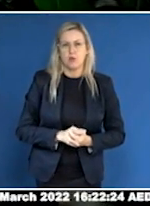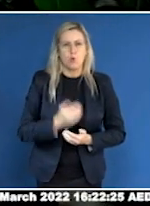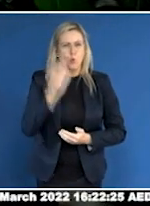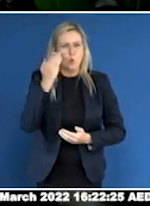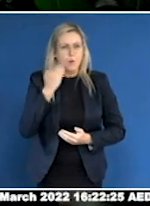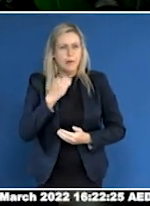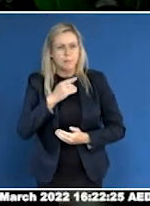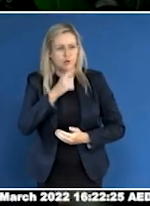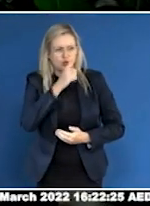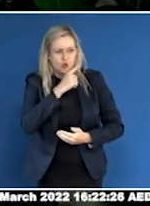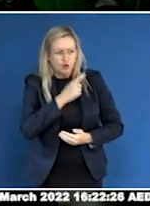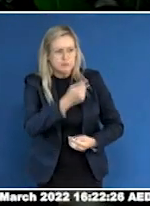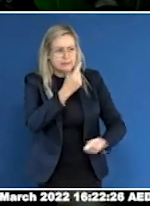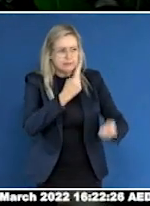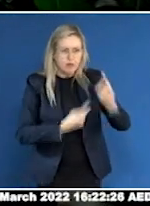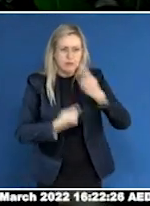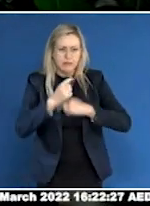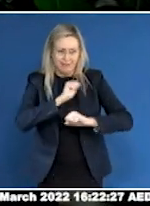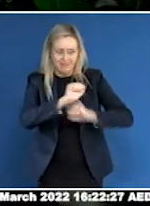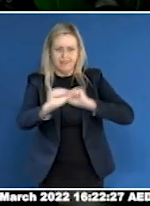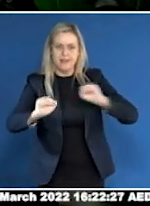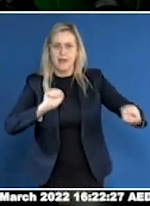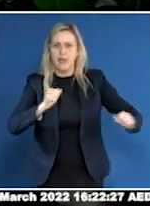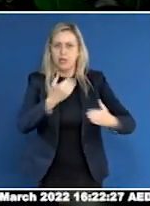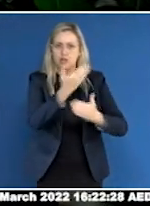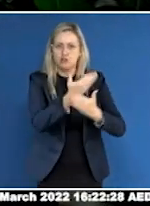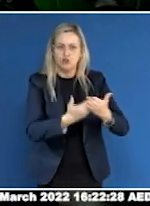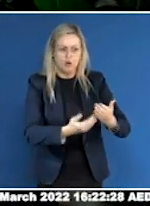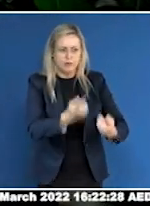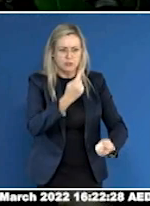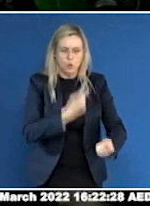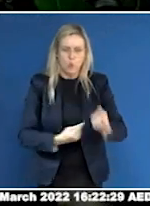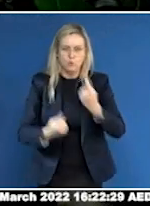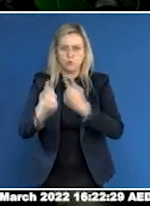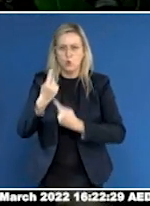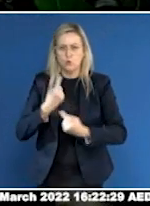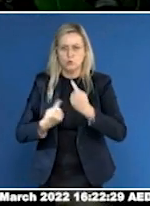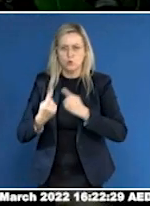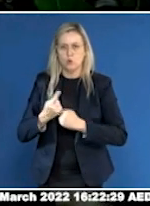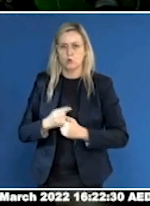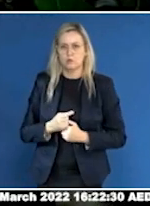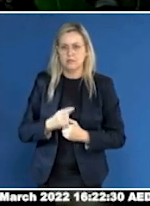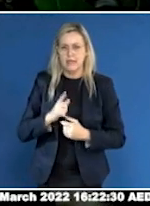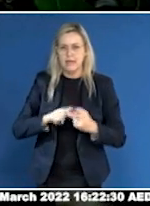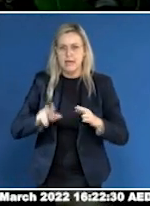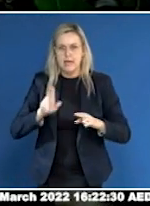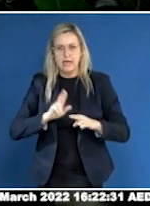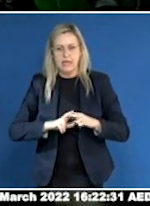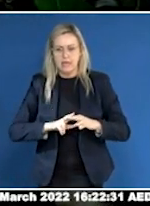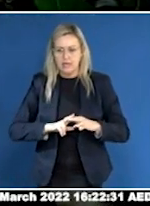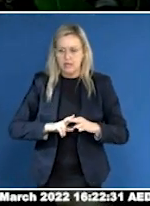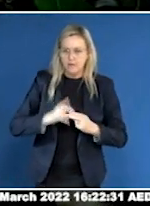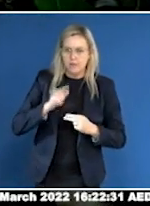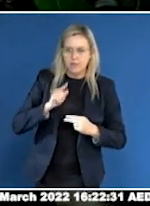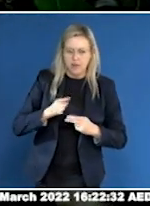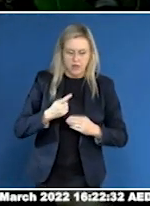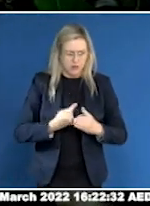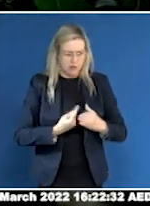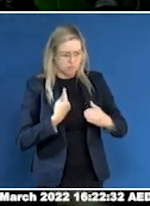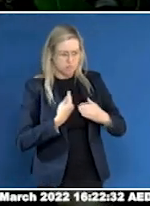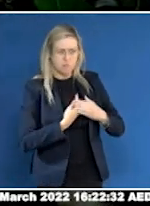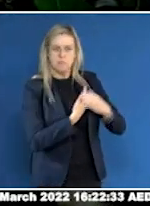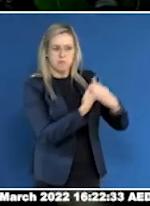people talking about their experiences, isolation and not having peers to get advice from